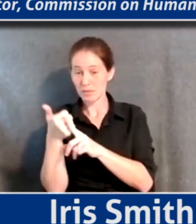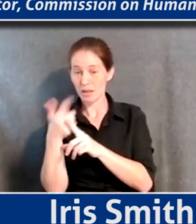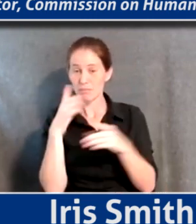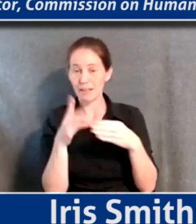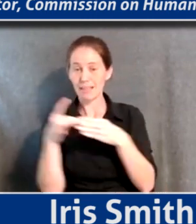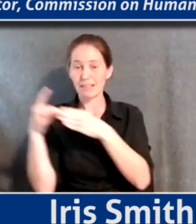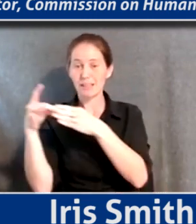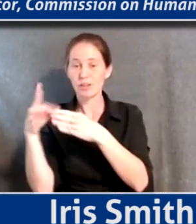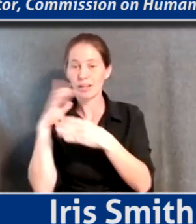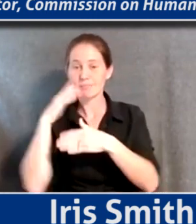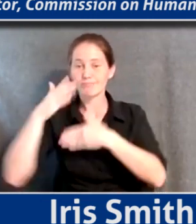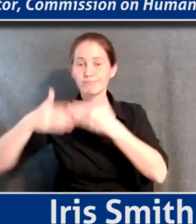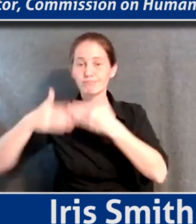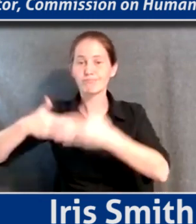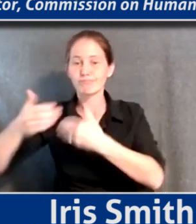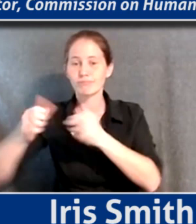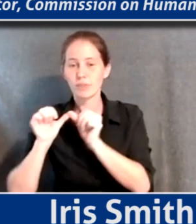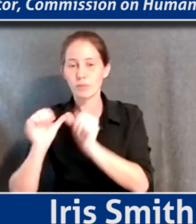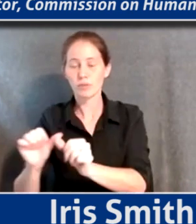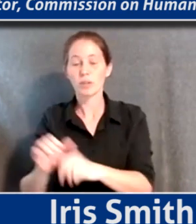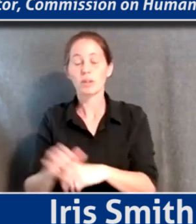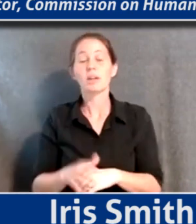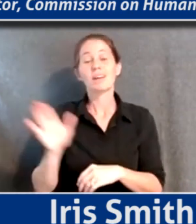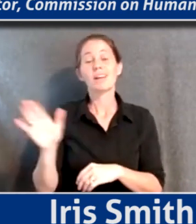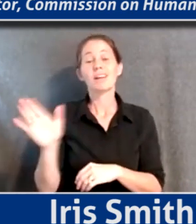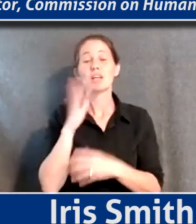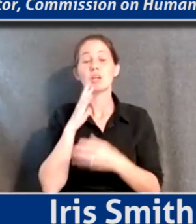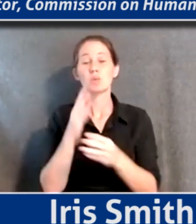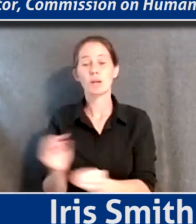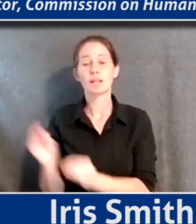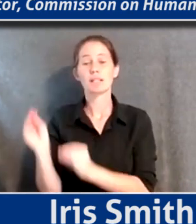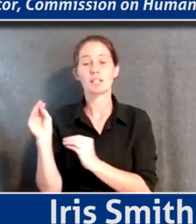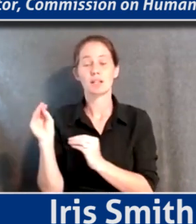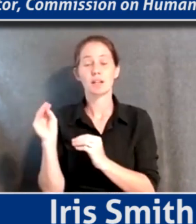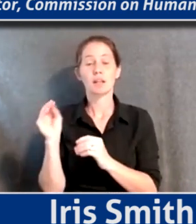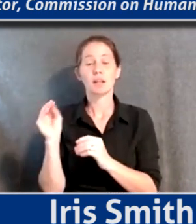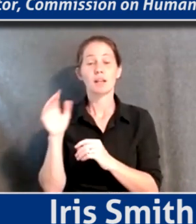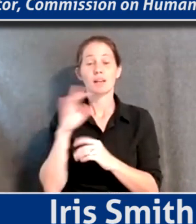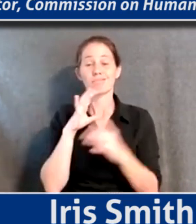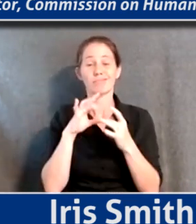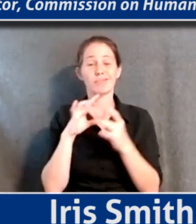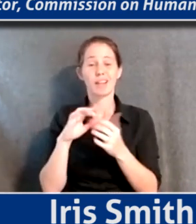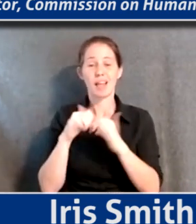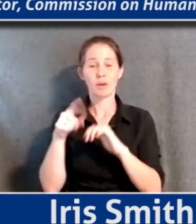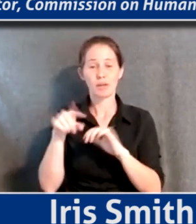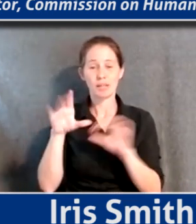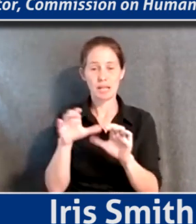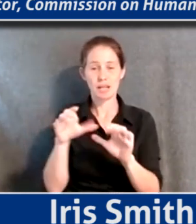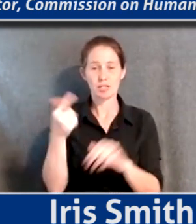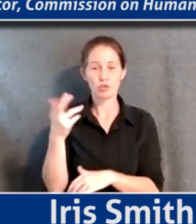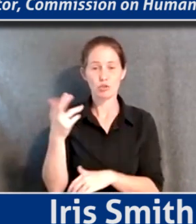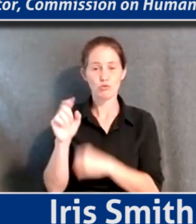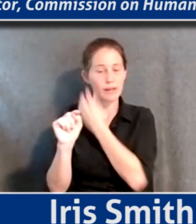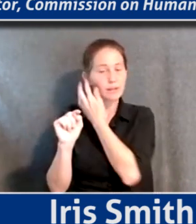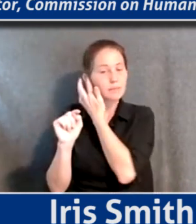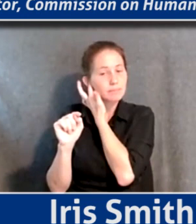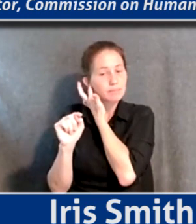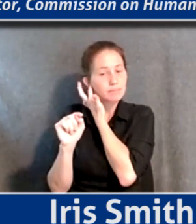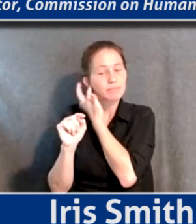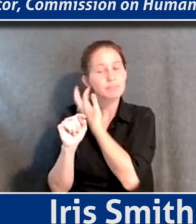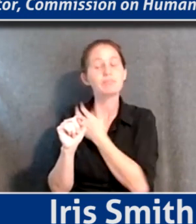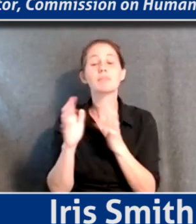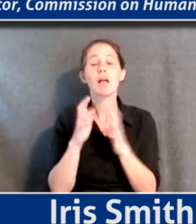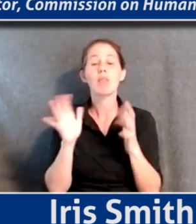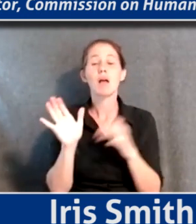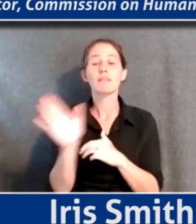in kind of moving that forward in his organization in regards to how he does grant making. And so a lot